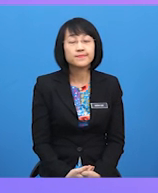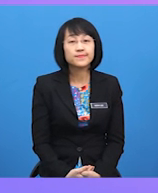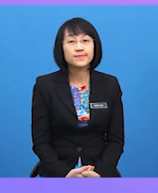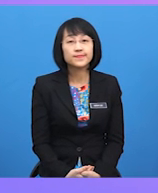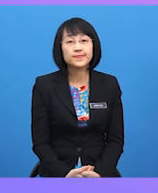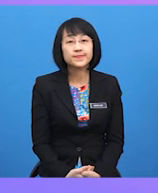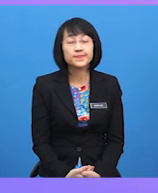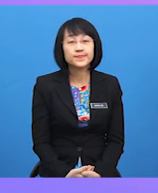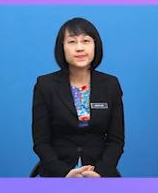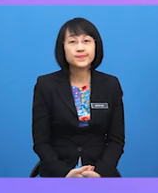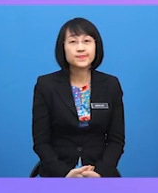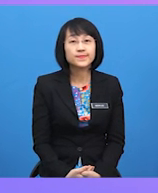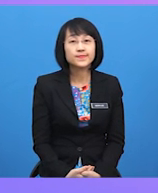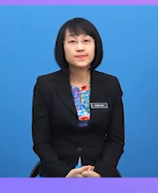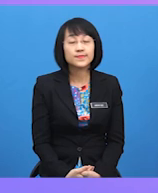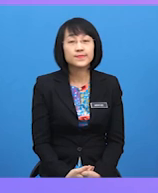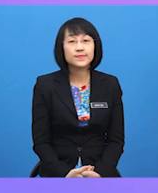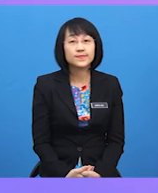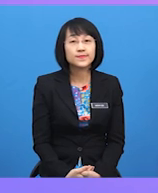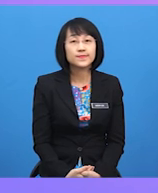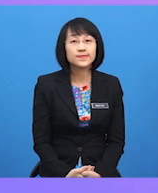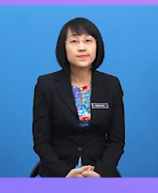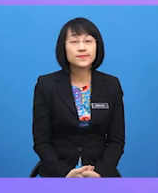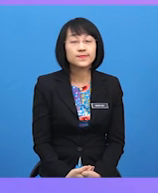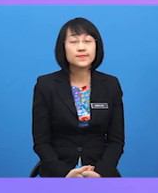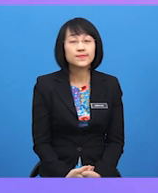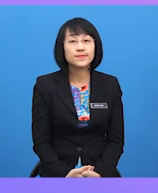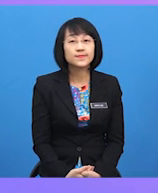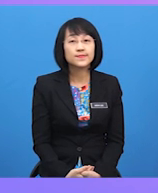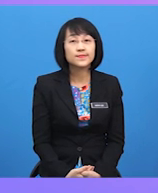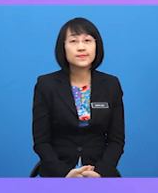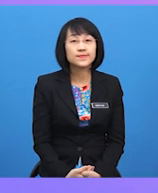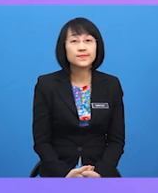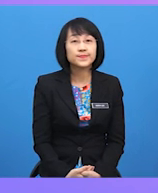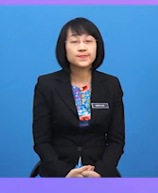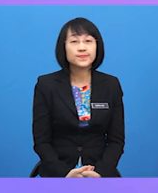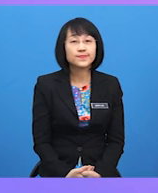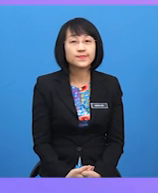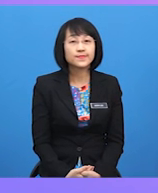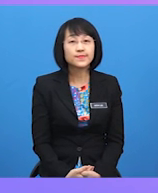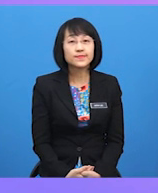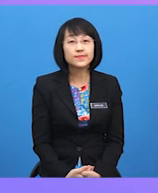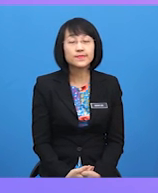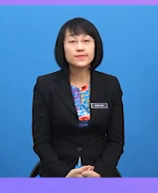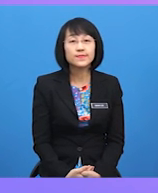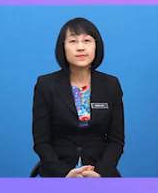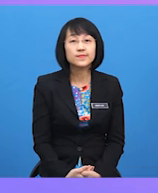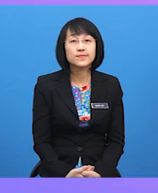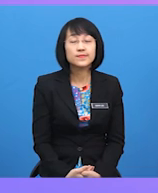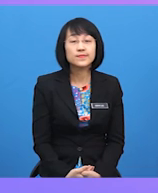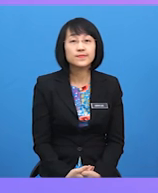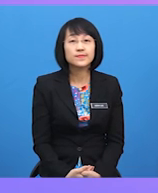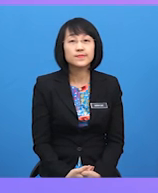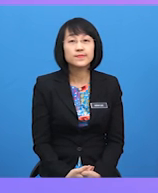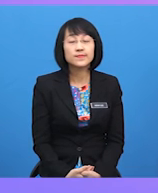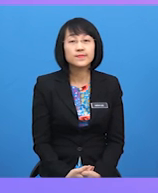If you are interested to see the shows, ask for the timings first. Make sure you